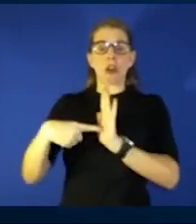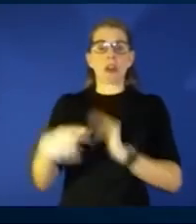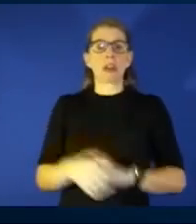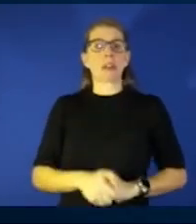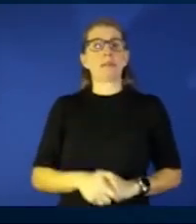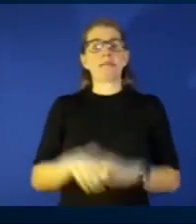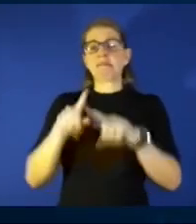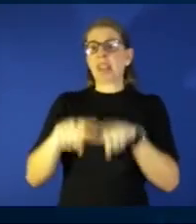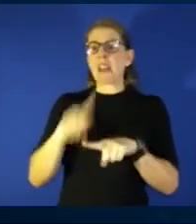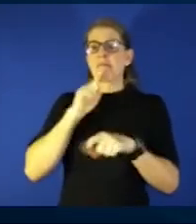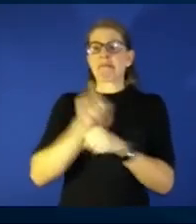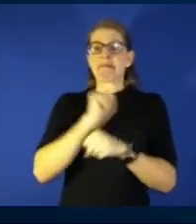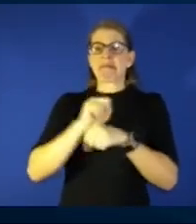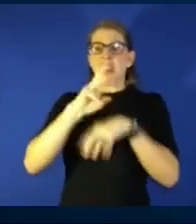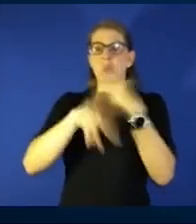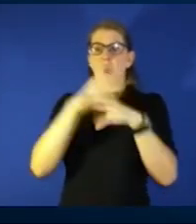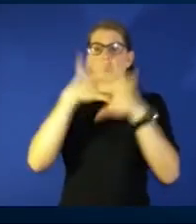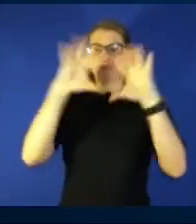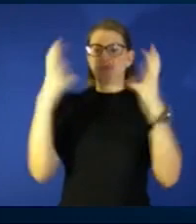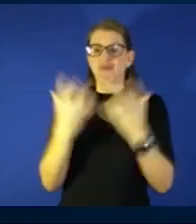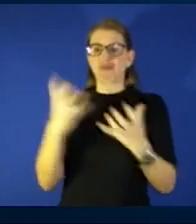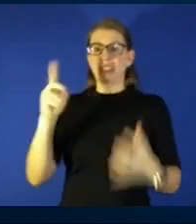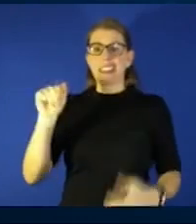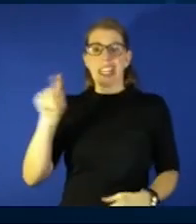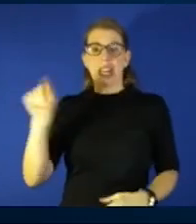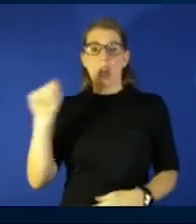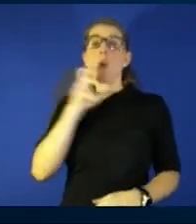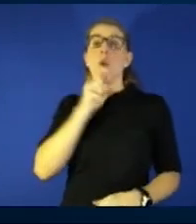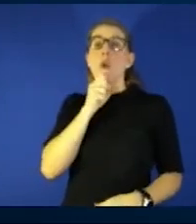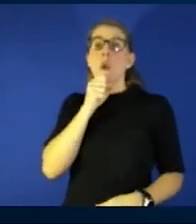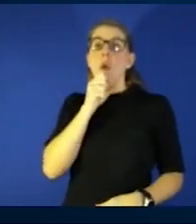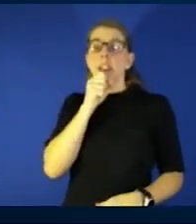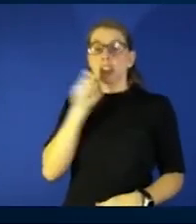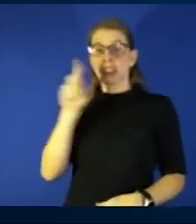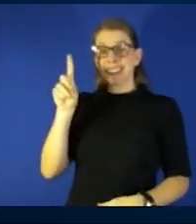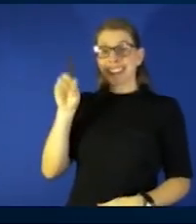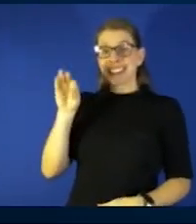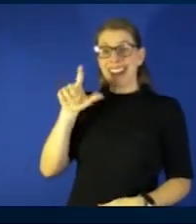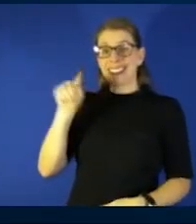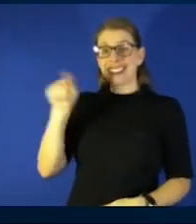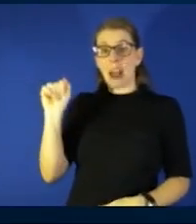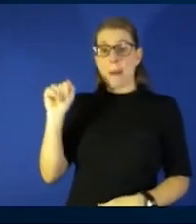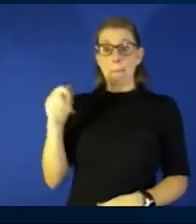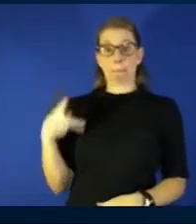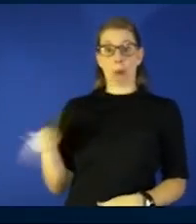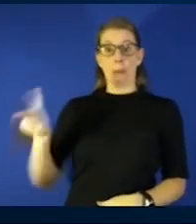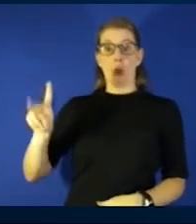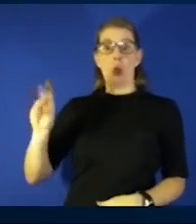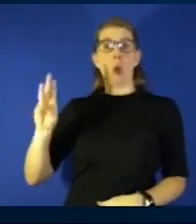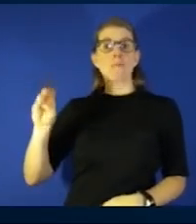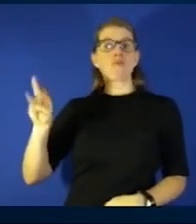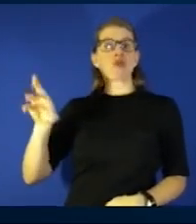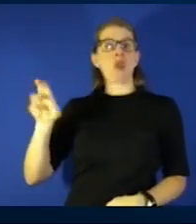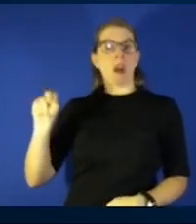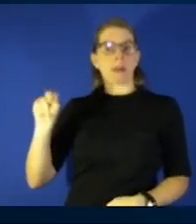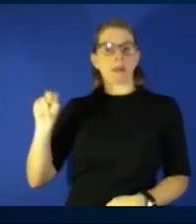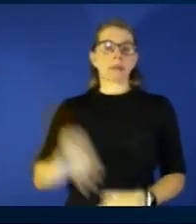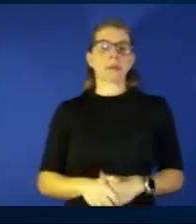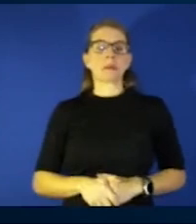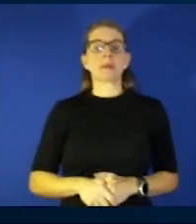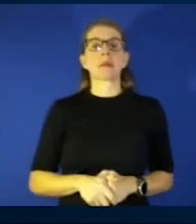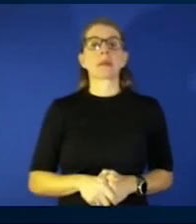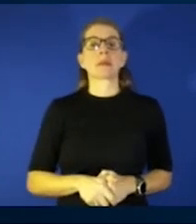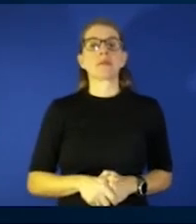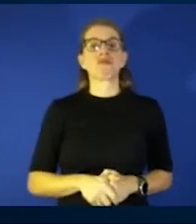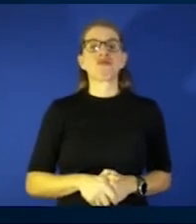world data but what it demonstrates is the orange is the delta variant the purple is Omicron as you look at it you see a little